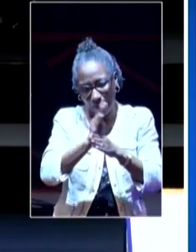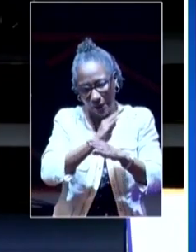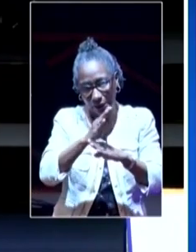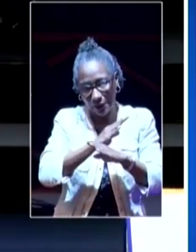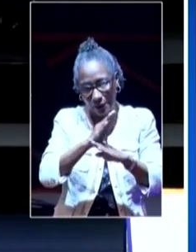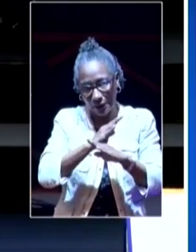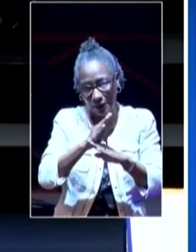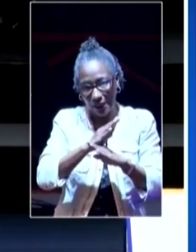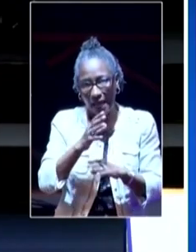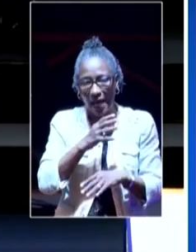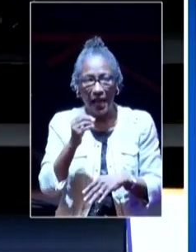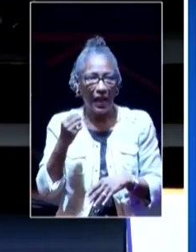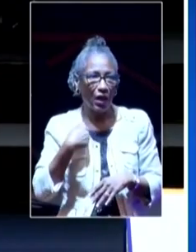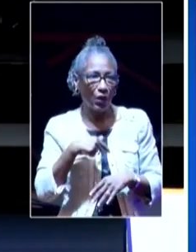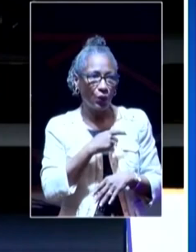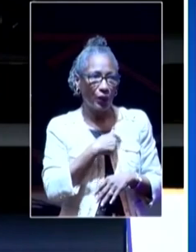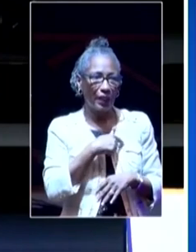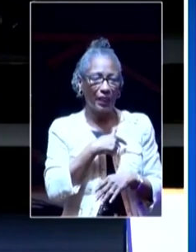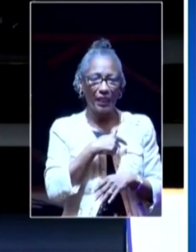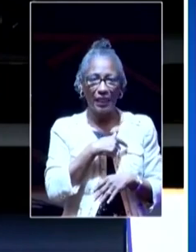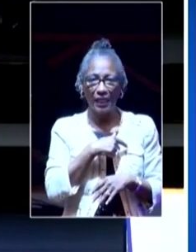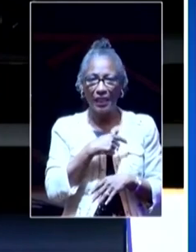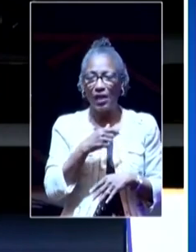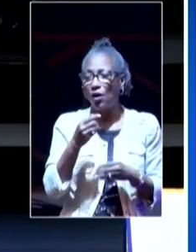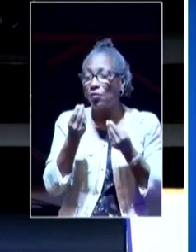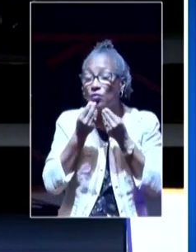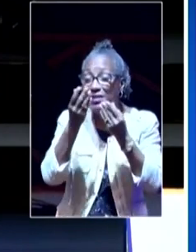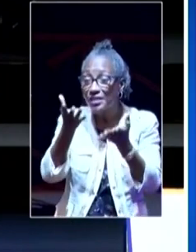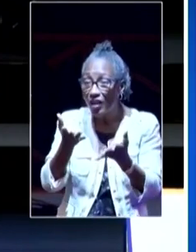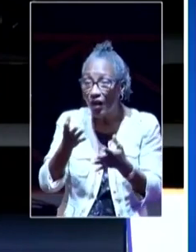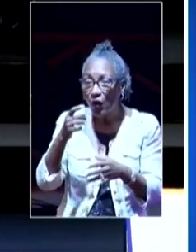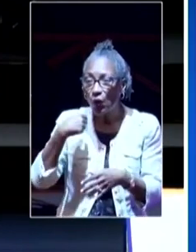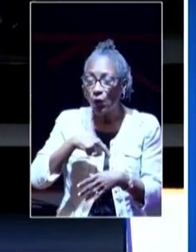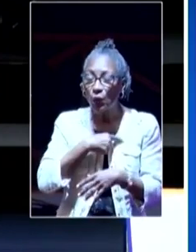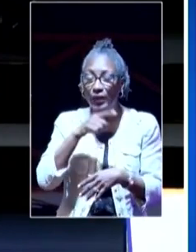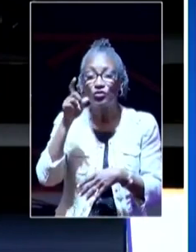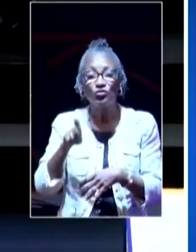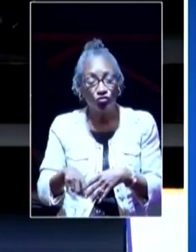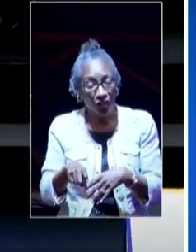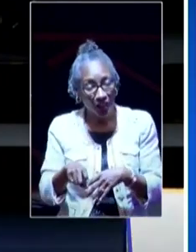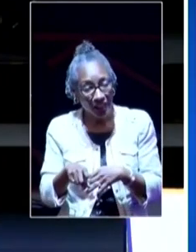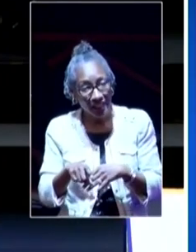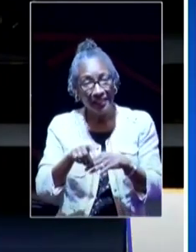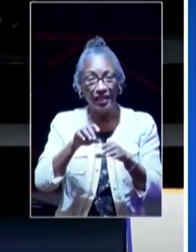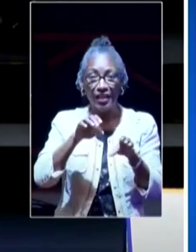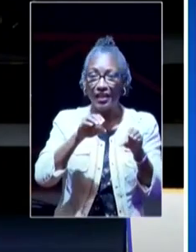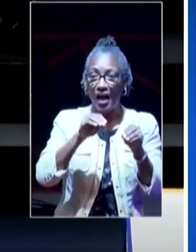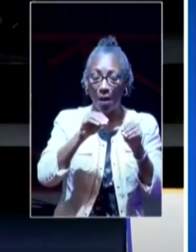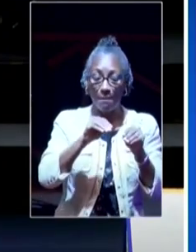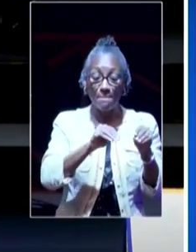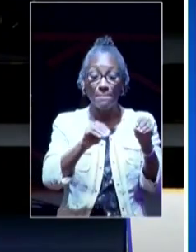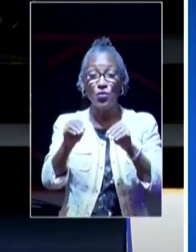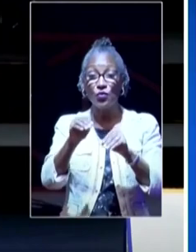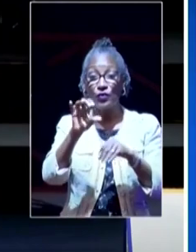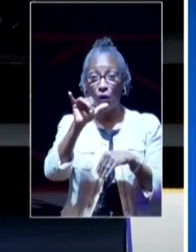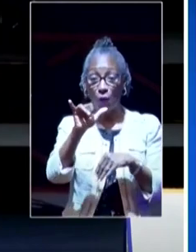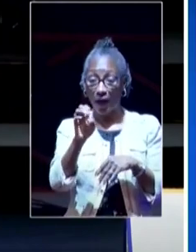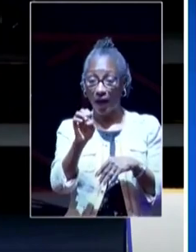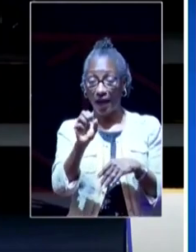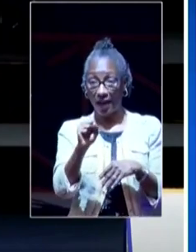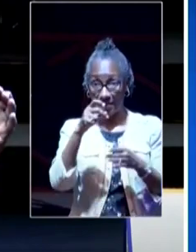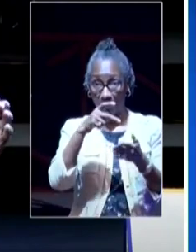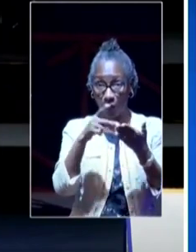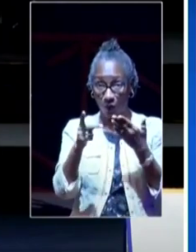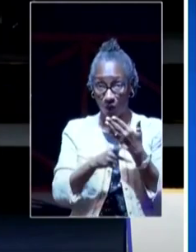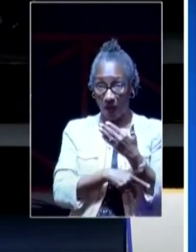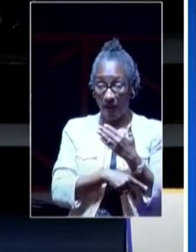out into the Caribbean Sea. And it is hope that if all goes according to plan, that we will now be